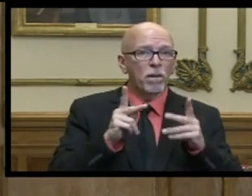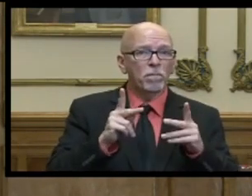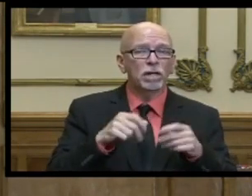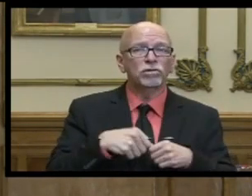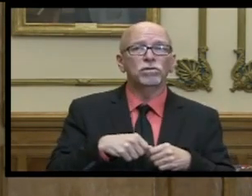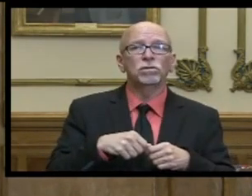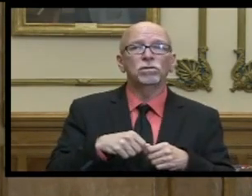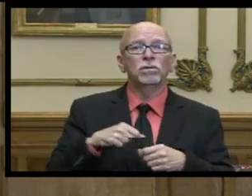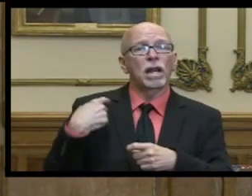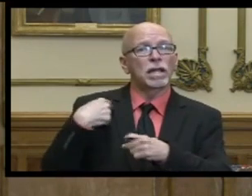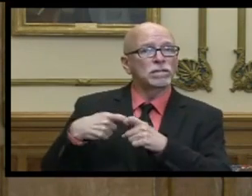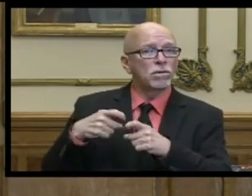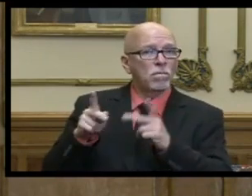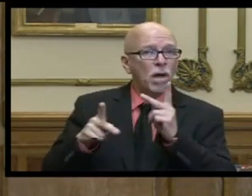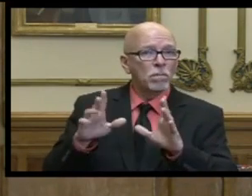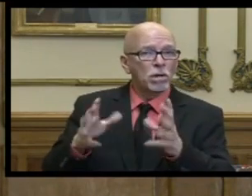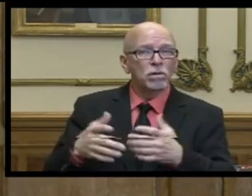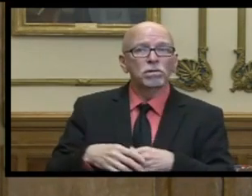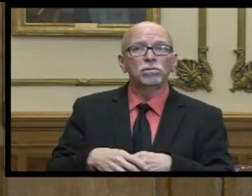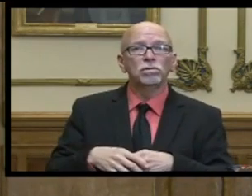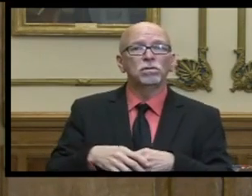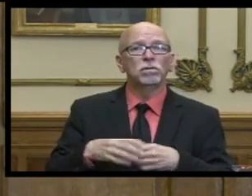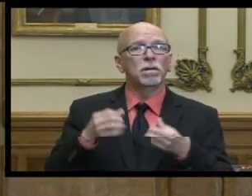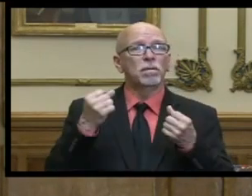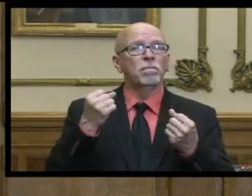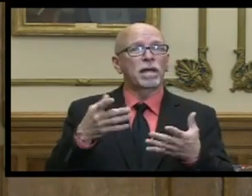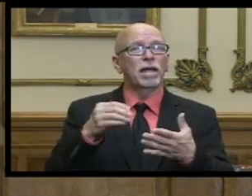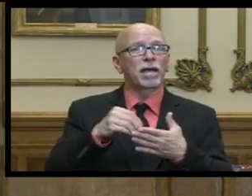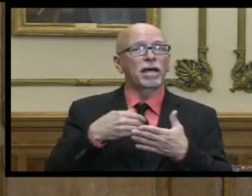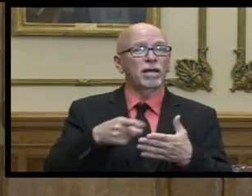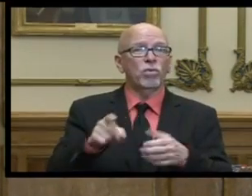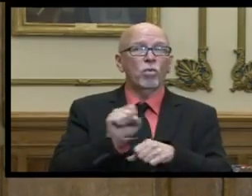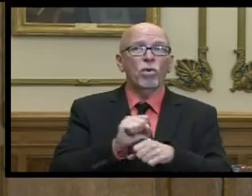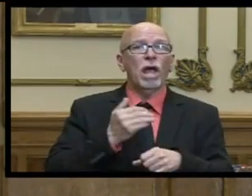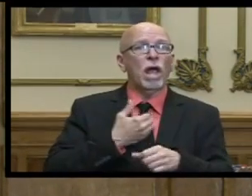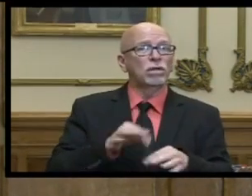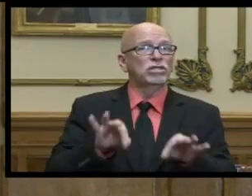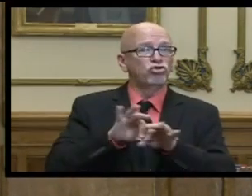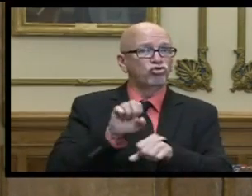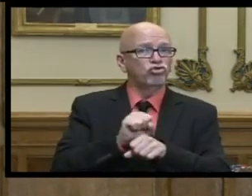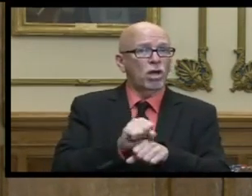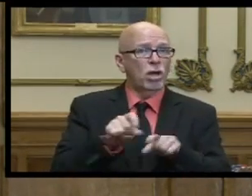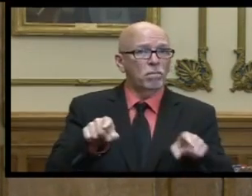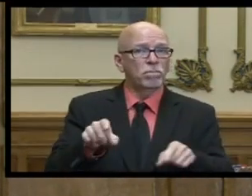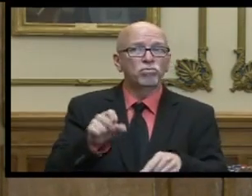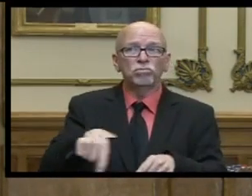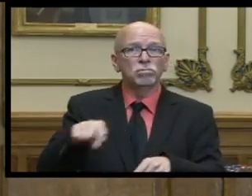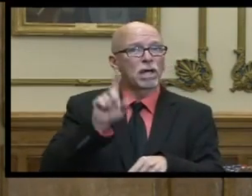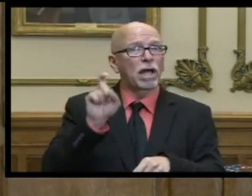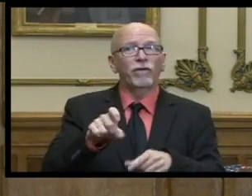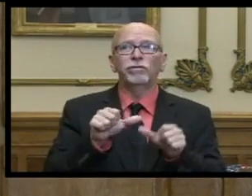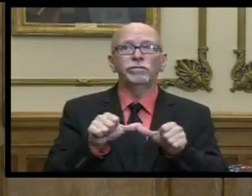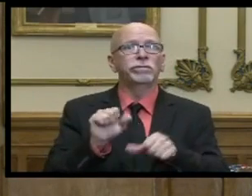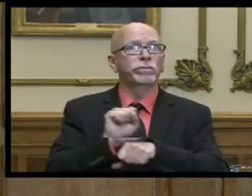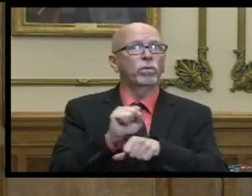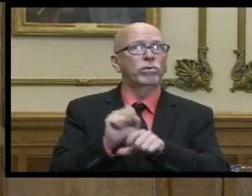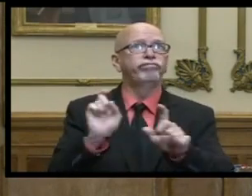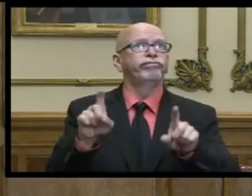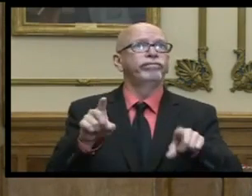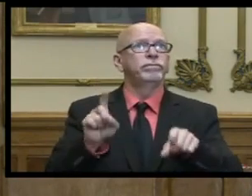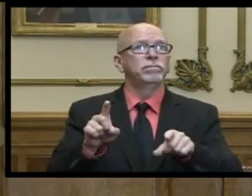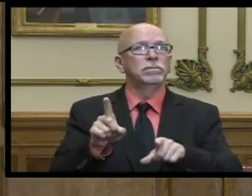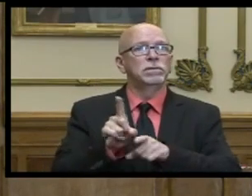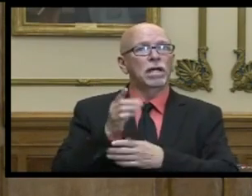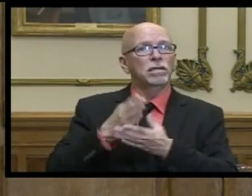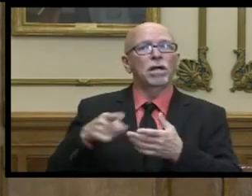and our latino population are in many of our essential jobs and so they really have to continue to go to work as some other